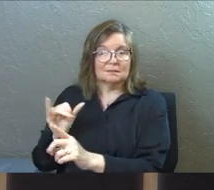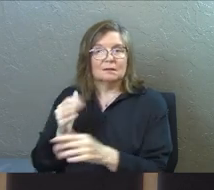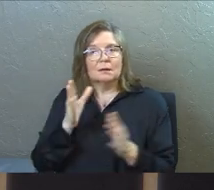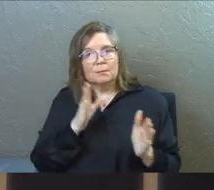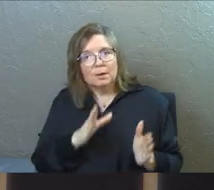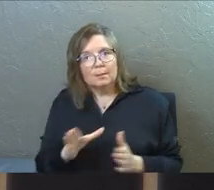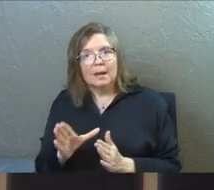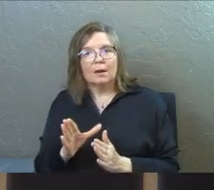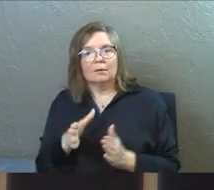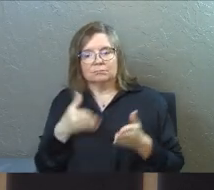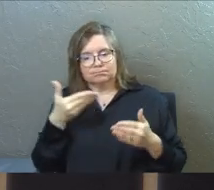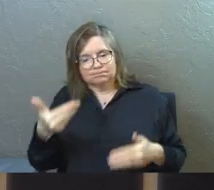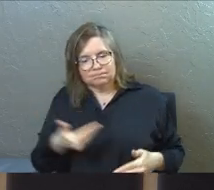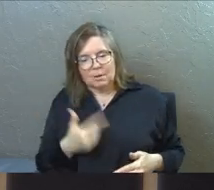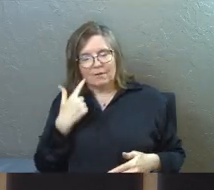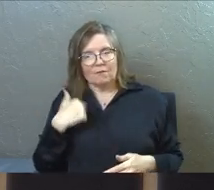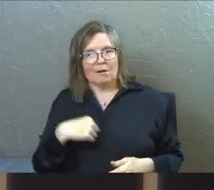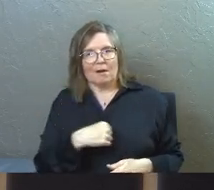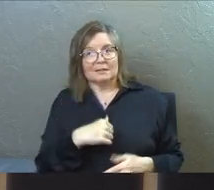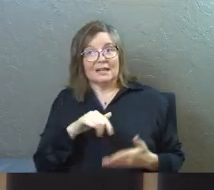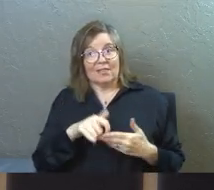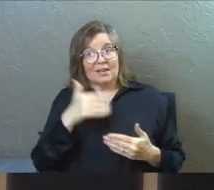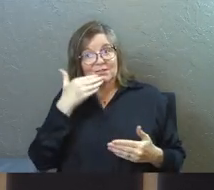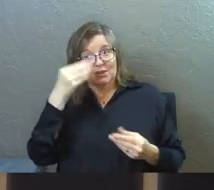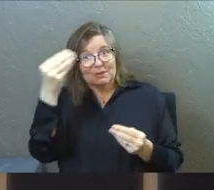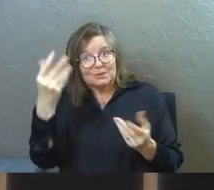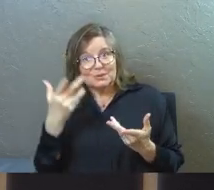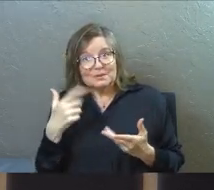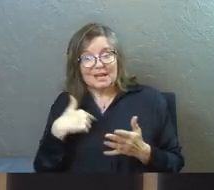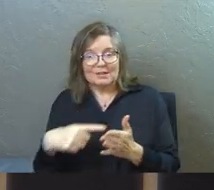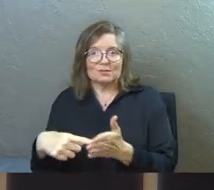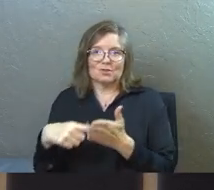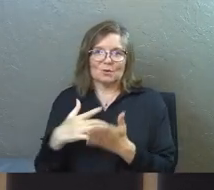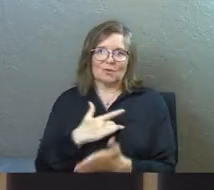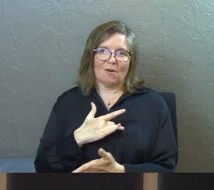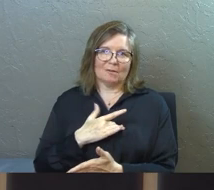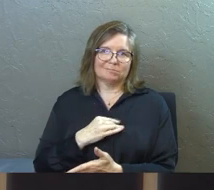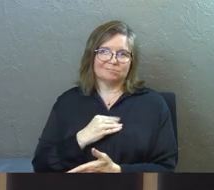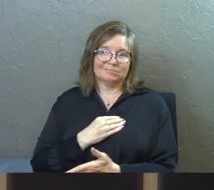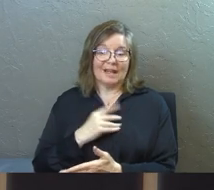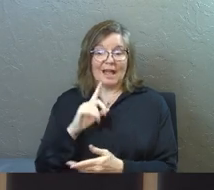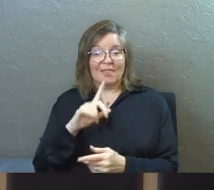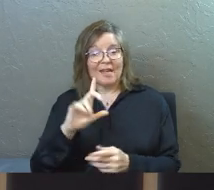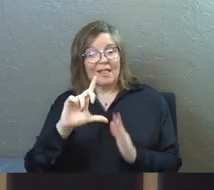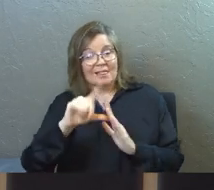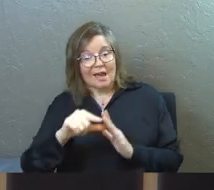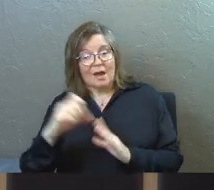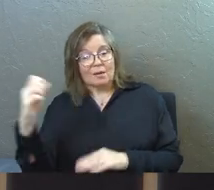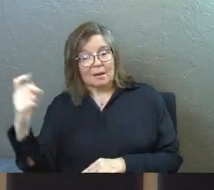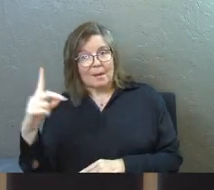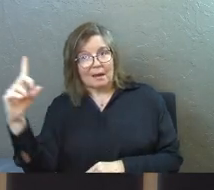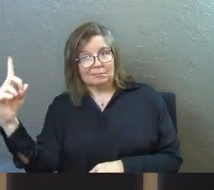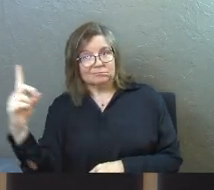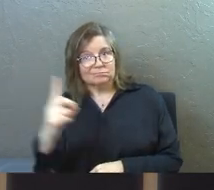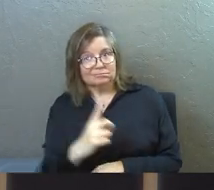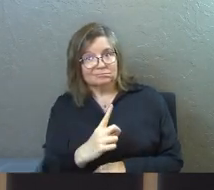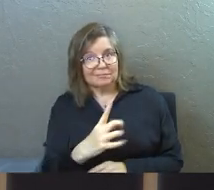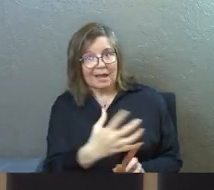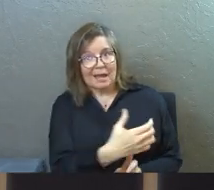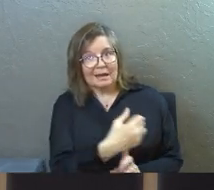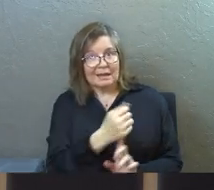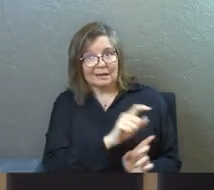He's preparing a welcome for us. And that's good news. And it shows his heart. And then he says, And then I'm going to come back and get you.